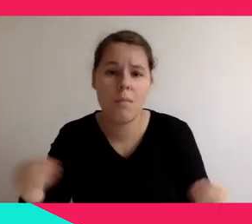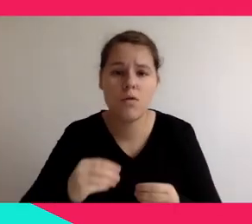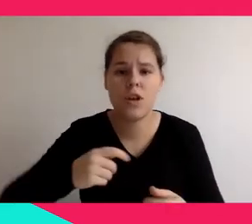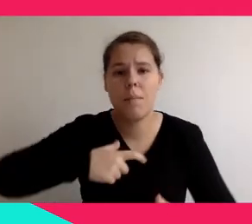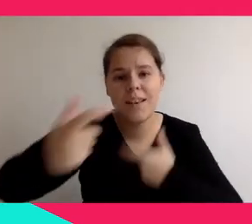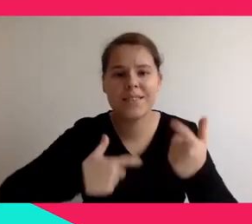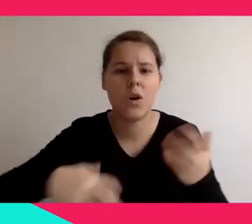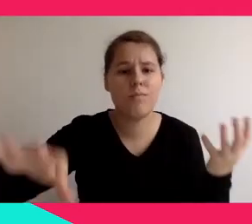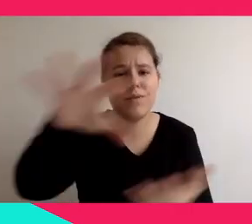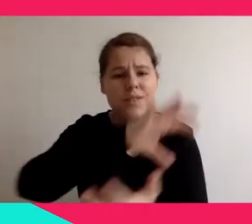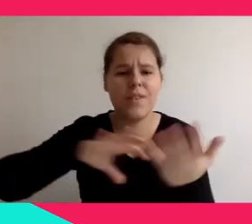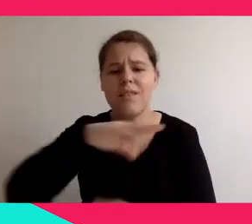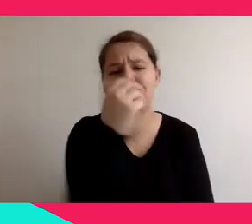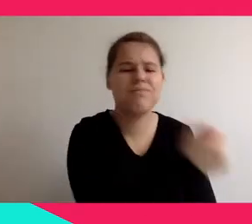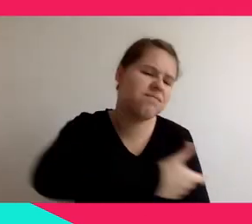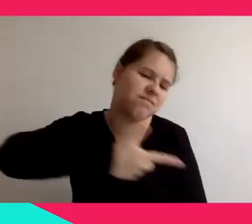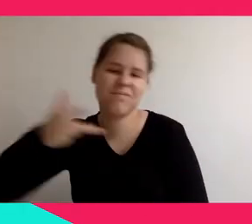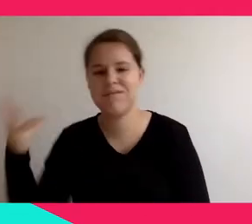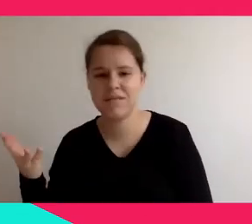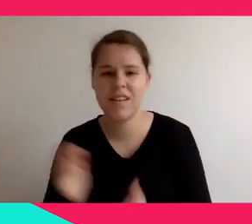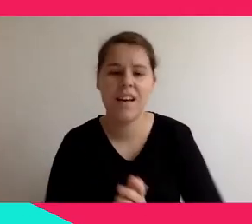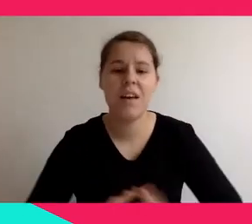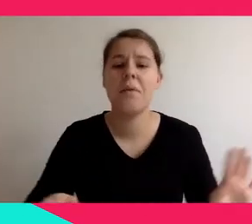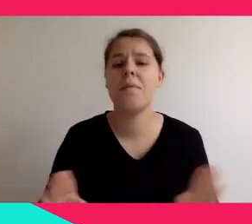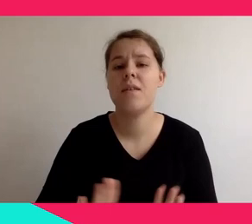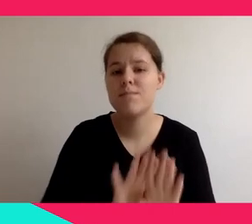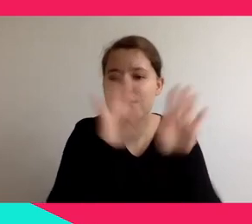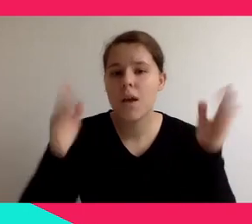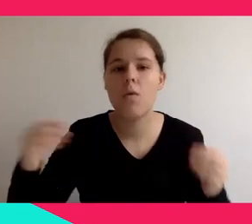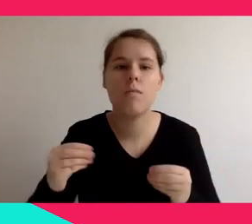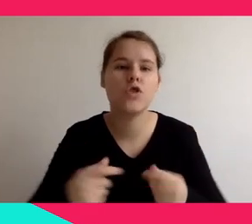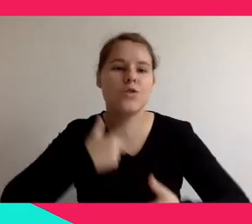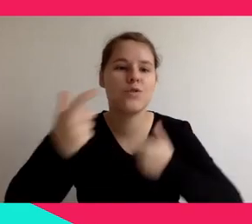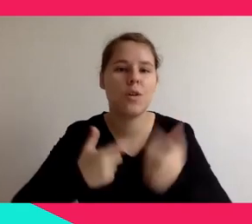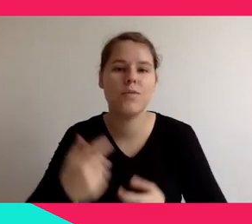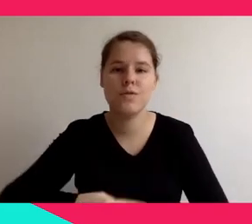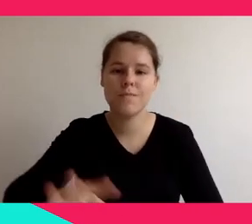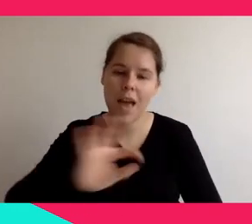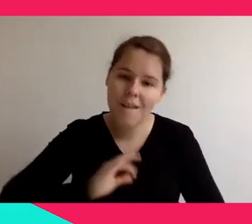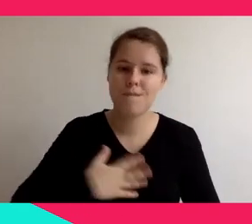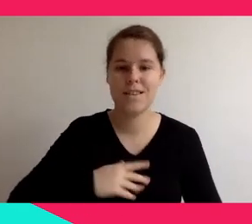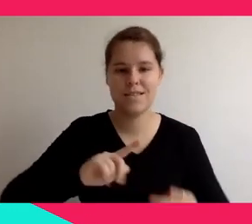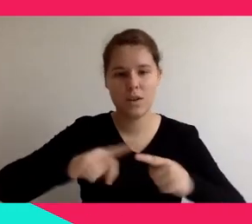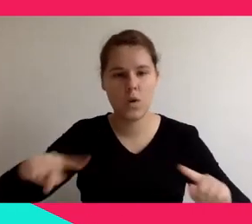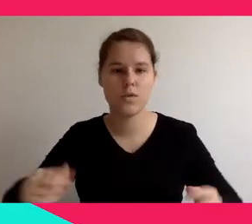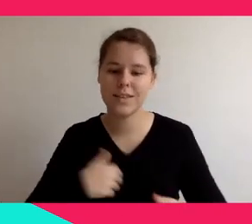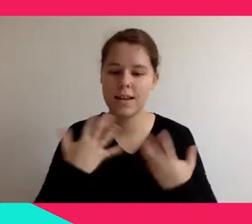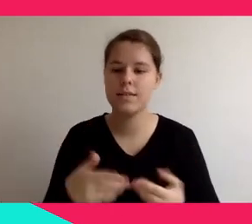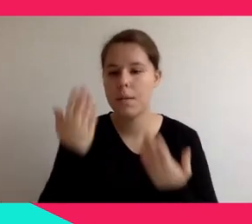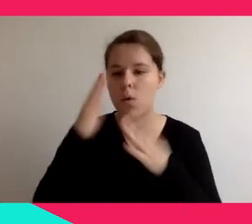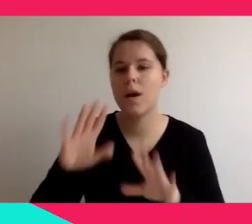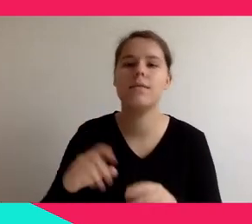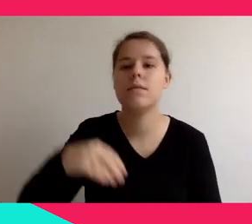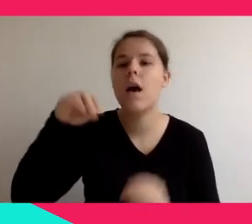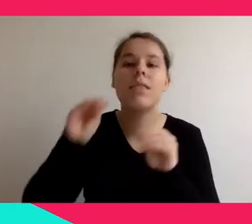a context for what they want to show. for what they want to teach. So very quickly, let's see what the main